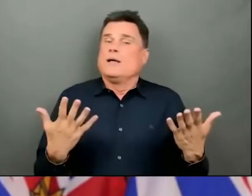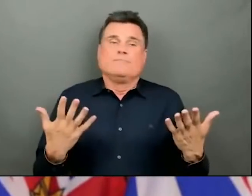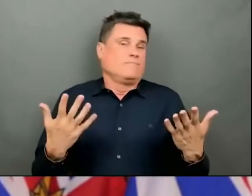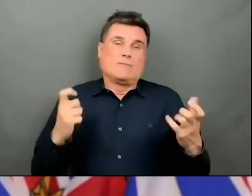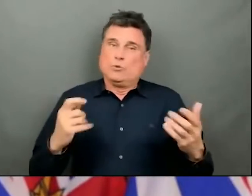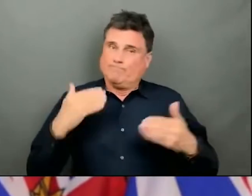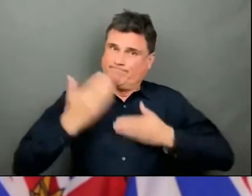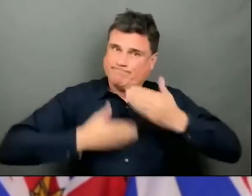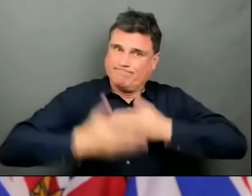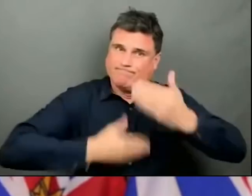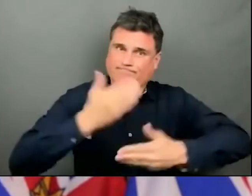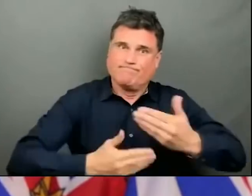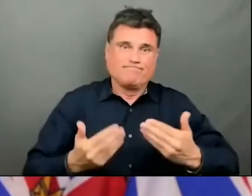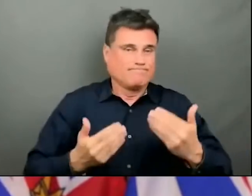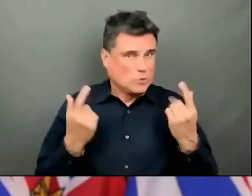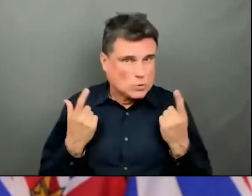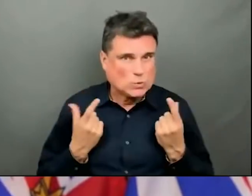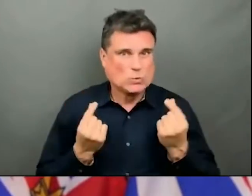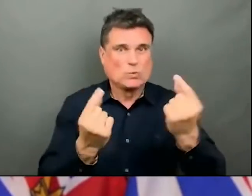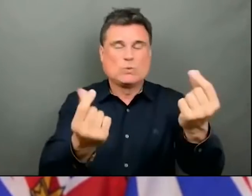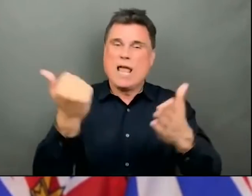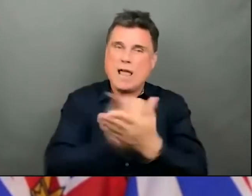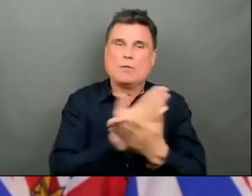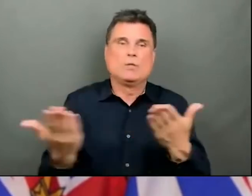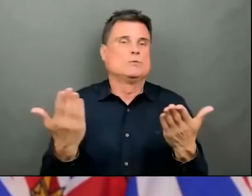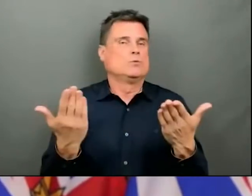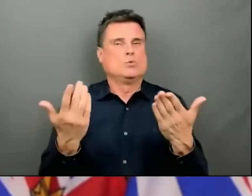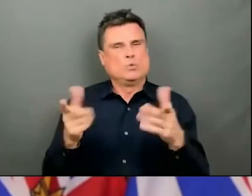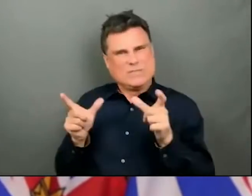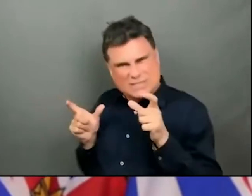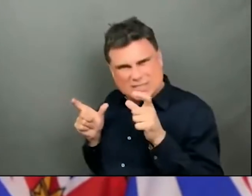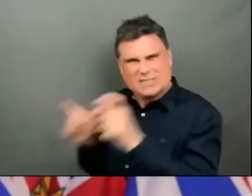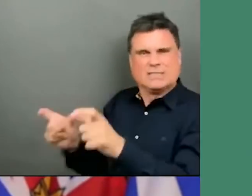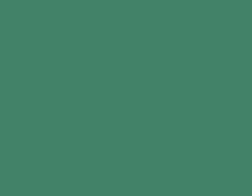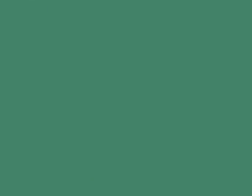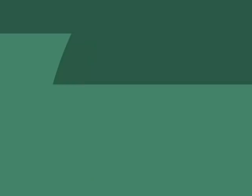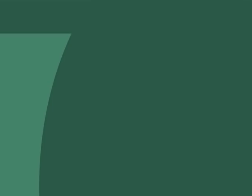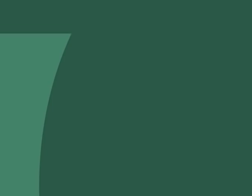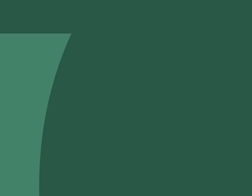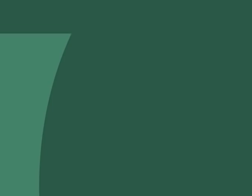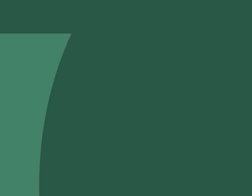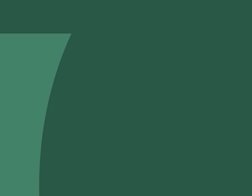effort to stop the spread now. It is that that matters most of all.